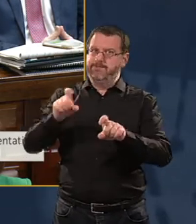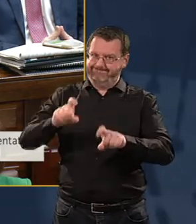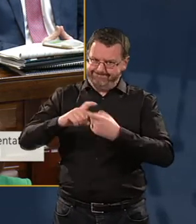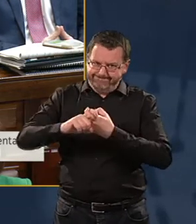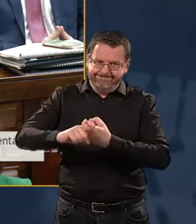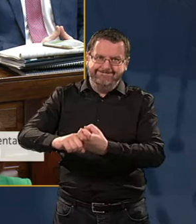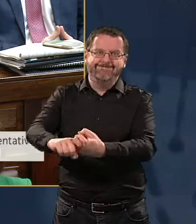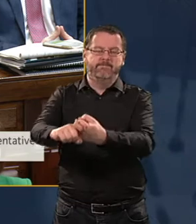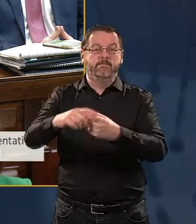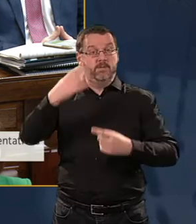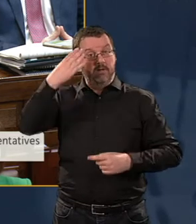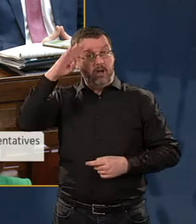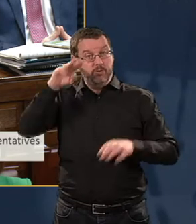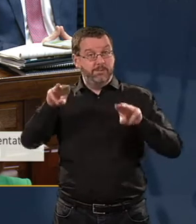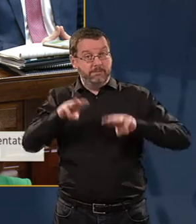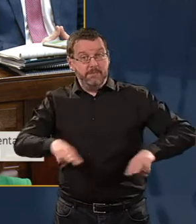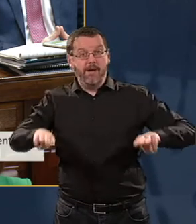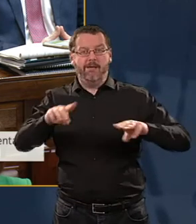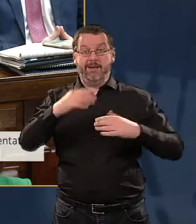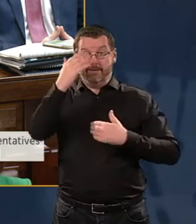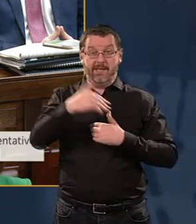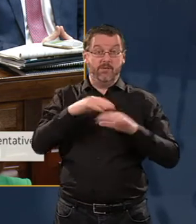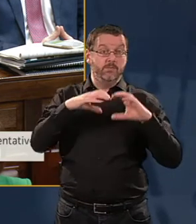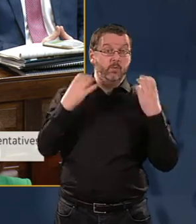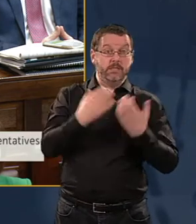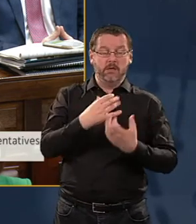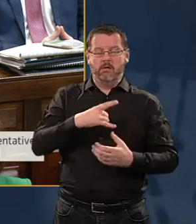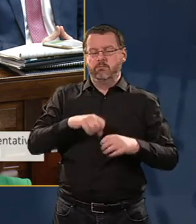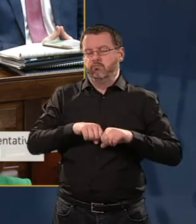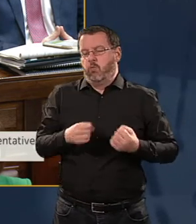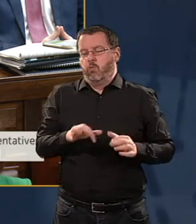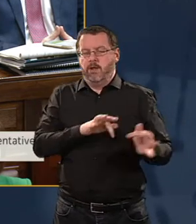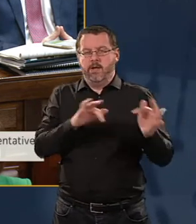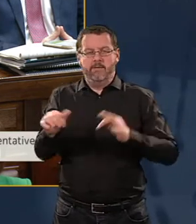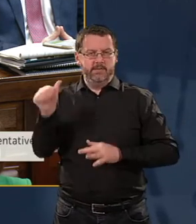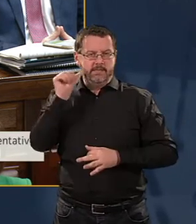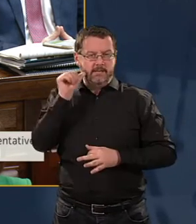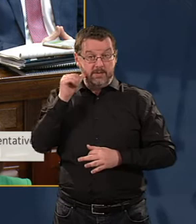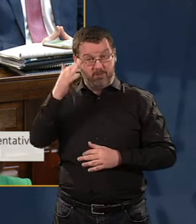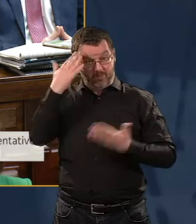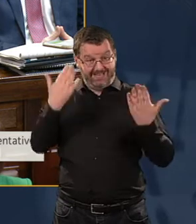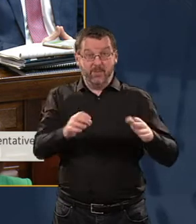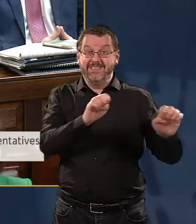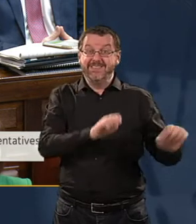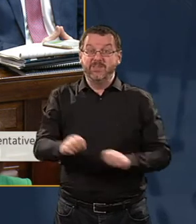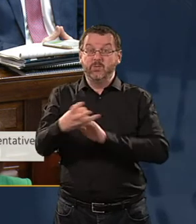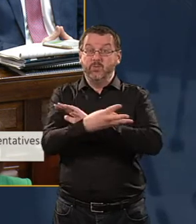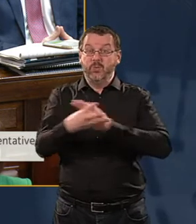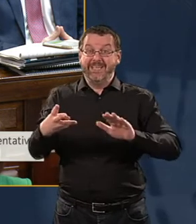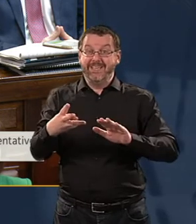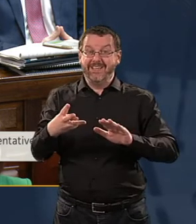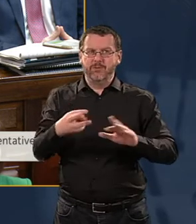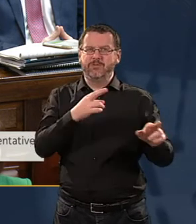community are heartbroken at the events of yesterday. In this Holy Week, when we look for hope in the story of resurrection